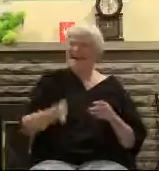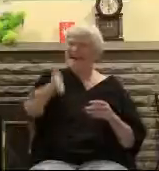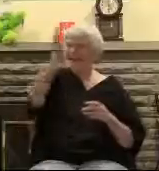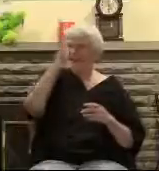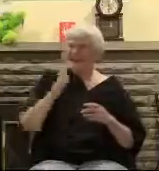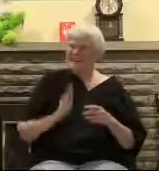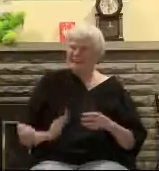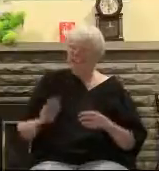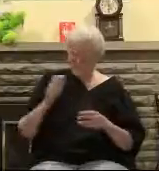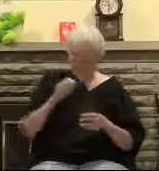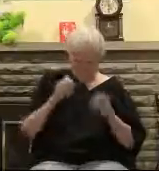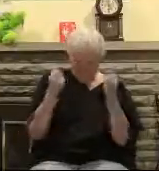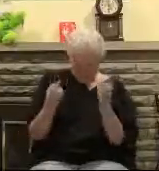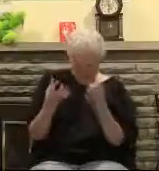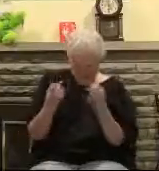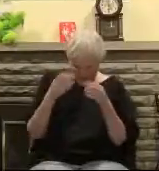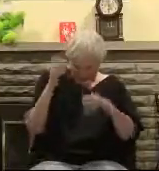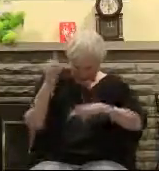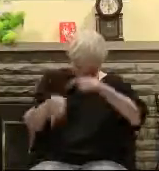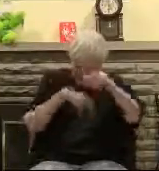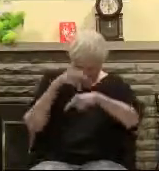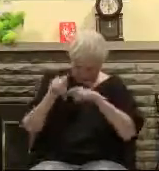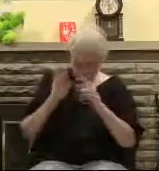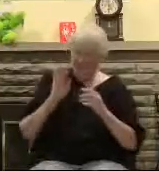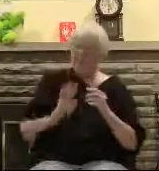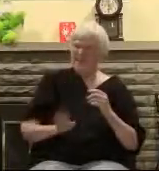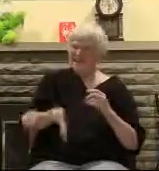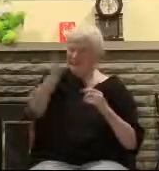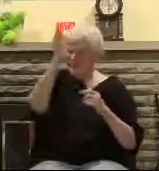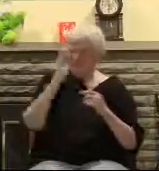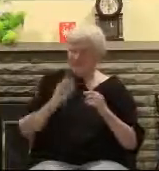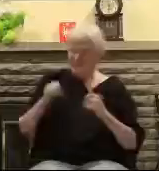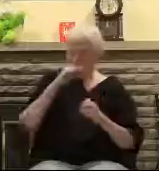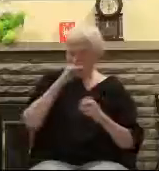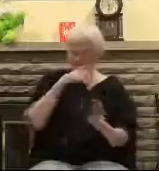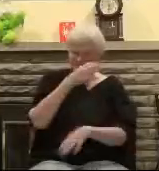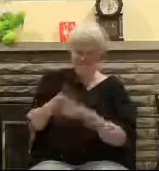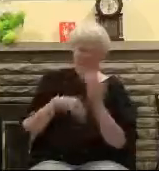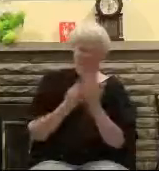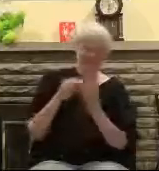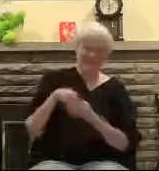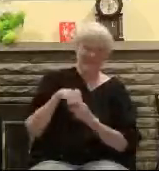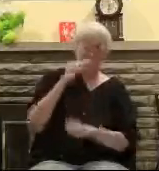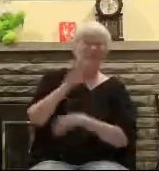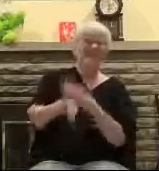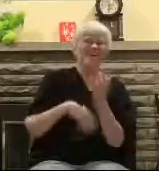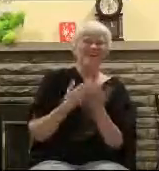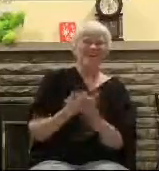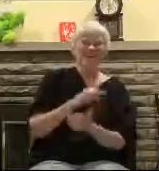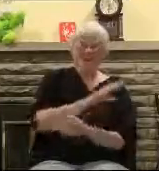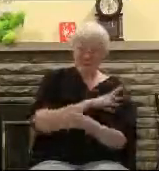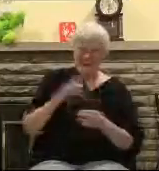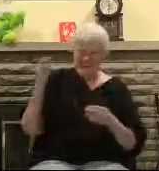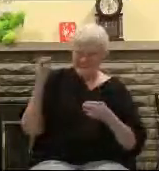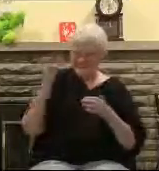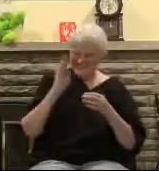That's where the Trinity comes in that the Father Son, Holy Spirit God is all places at all times He's not stuck